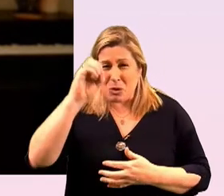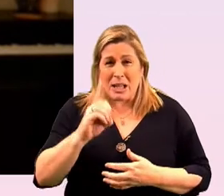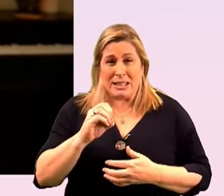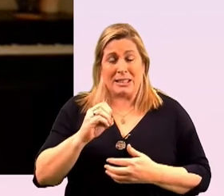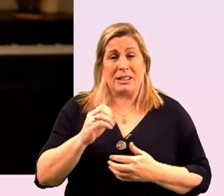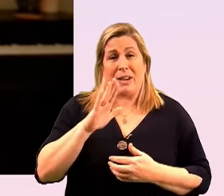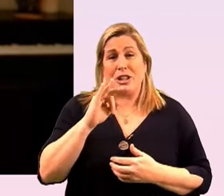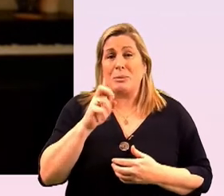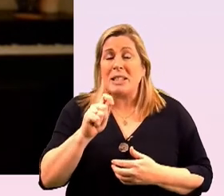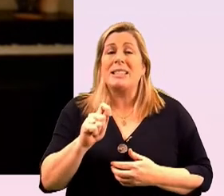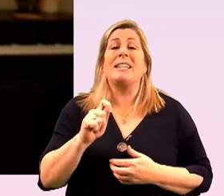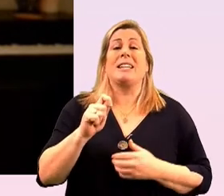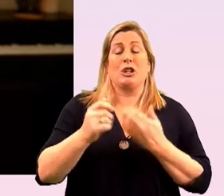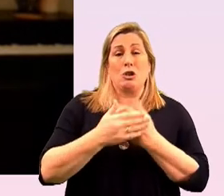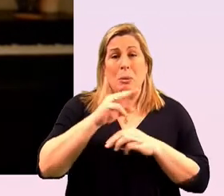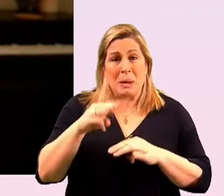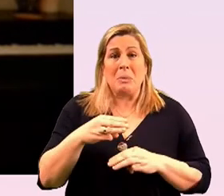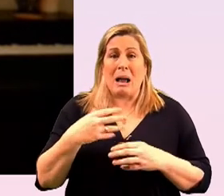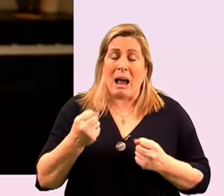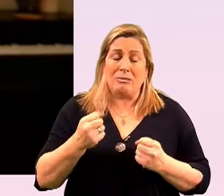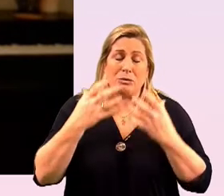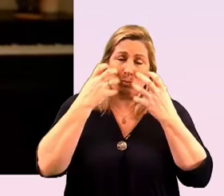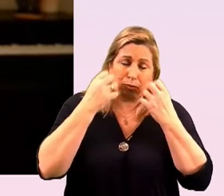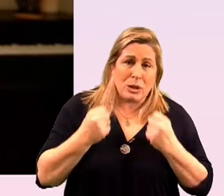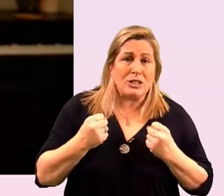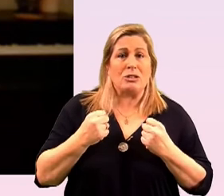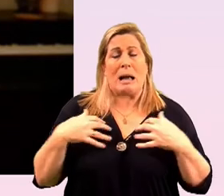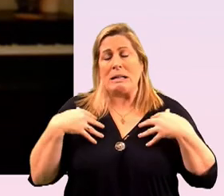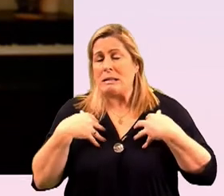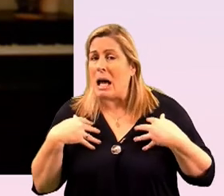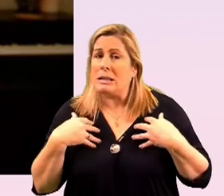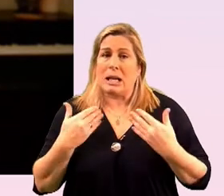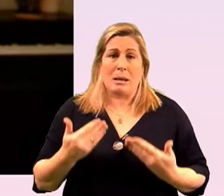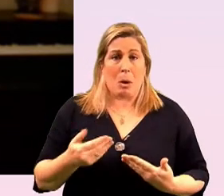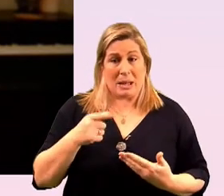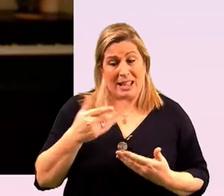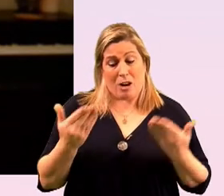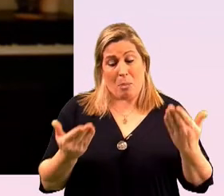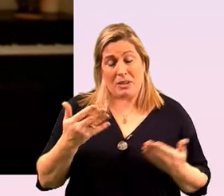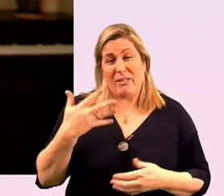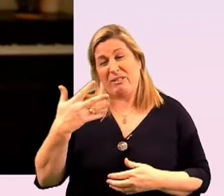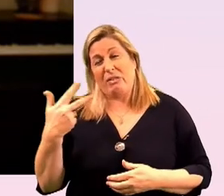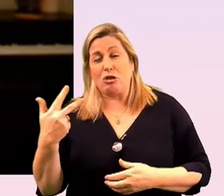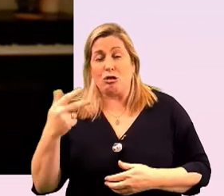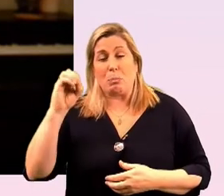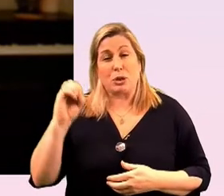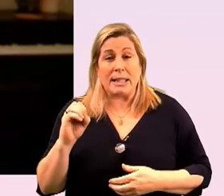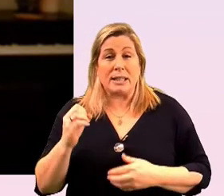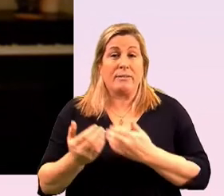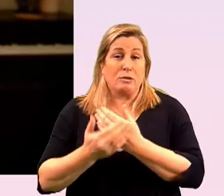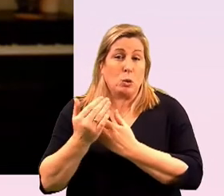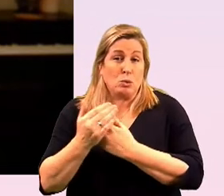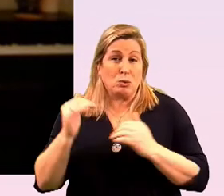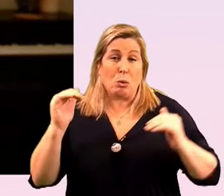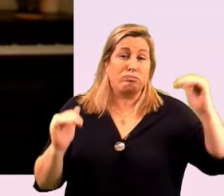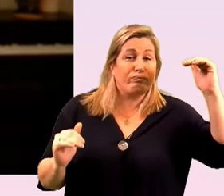with extreme stress anxiety or depression at the moment and that compares to about 53 of the general youth population so you can get a sense